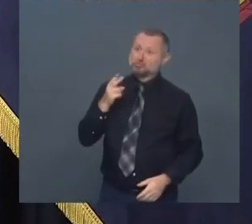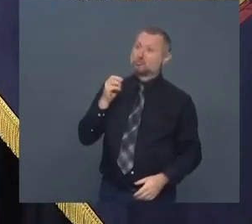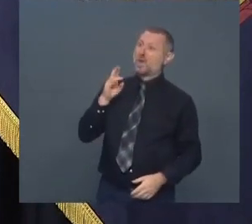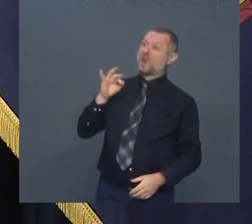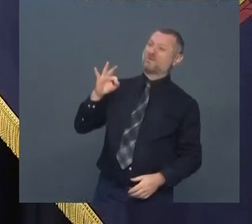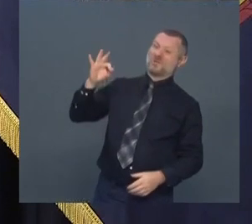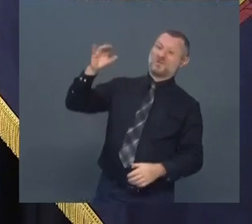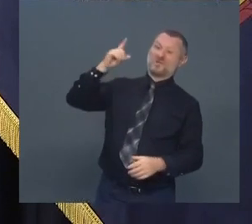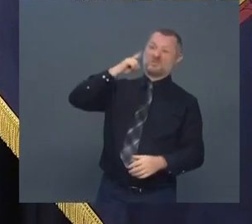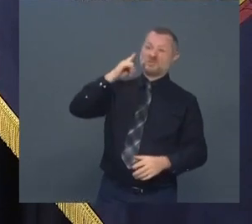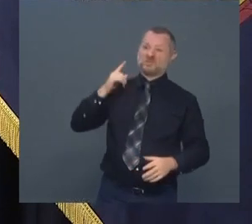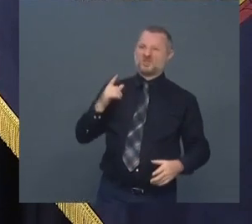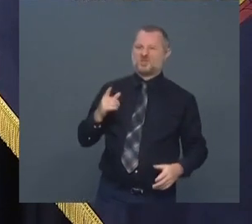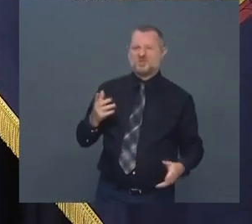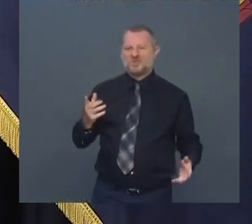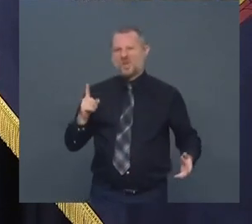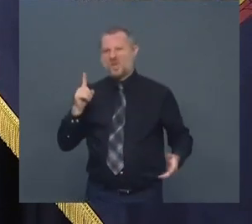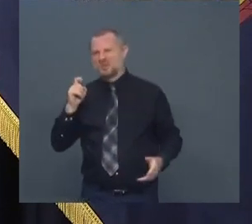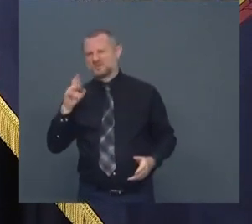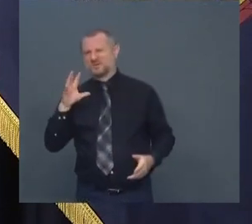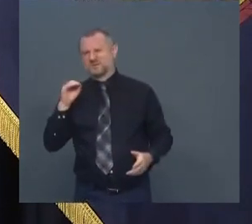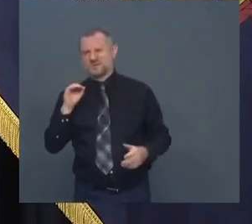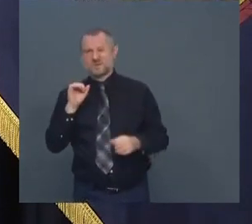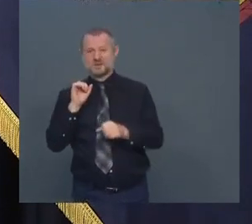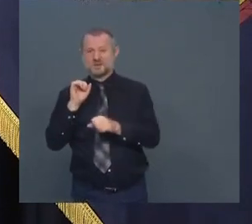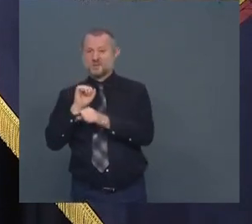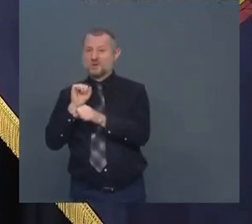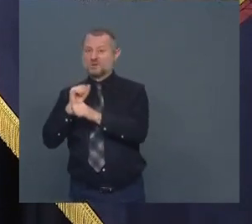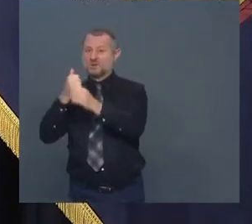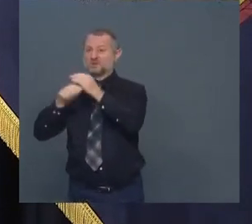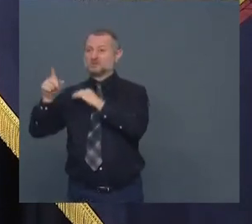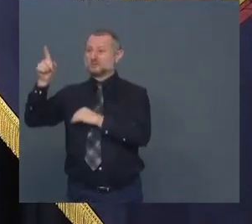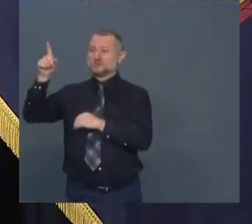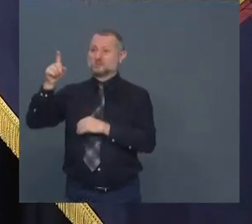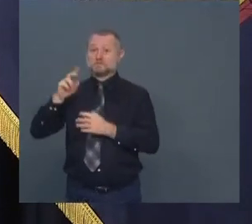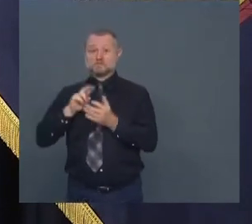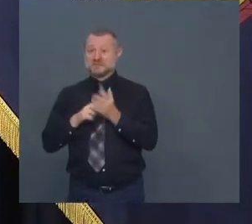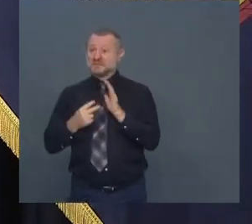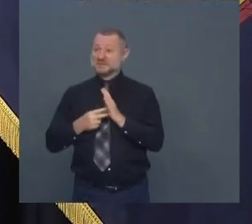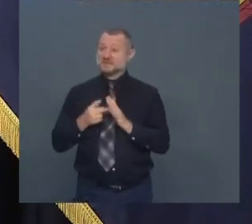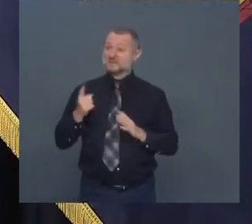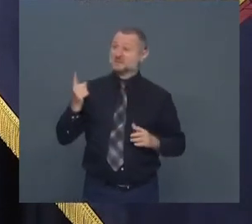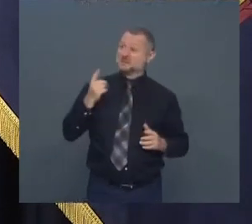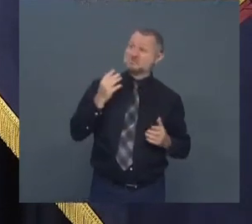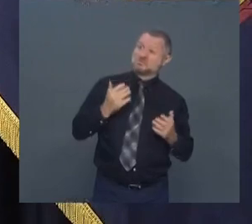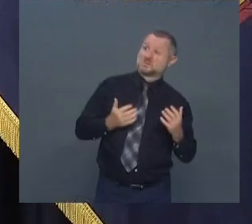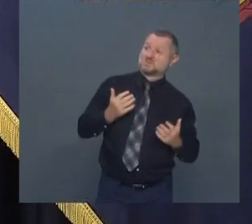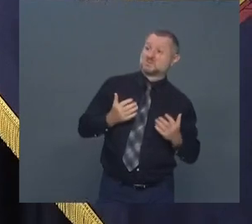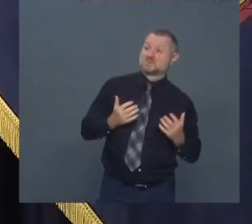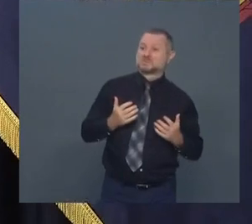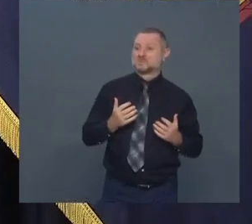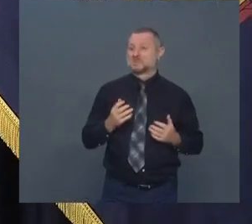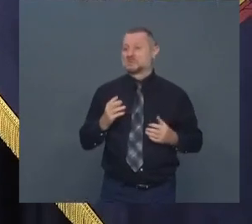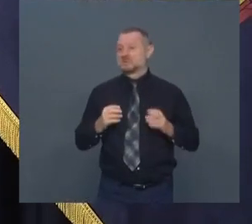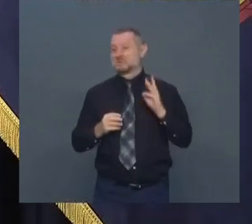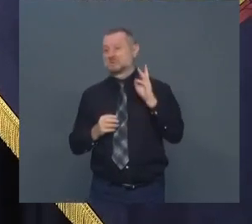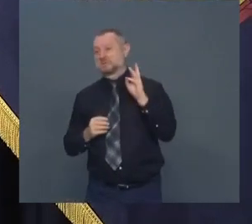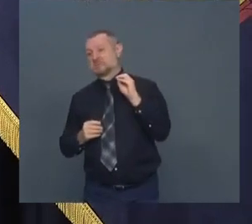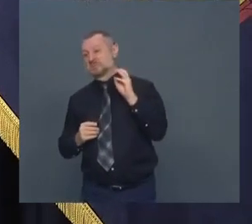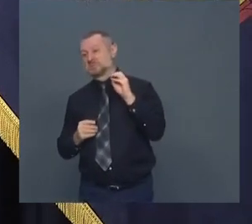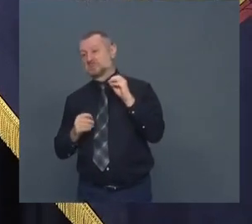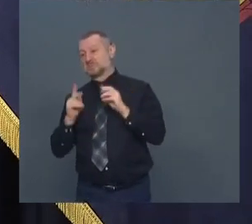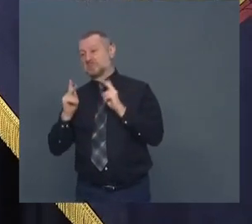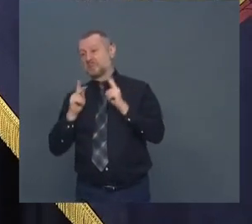like 150 people in the sheriff's office which probably means there's 60 people on any given